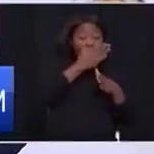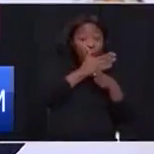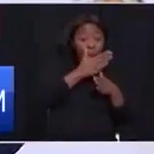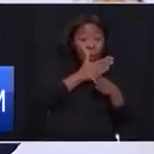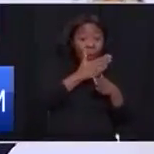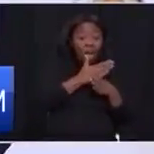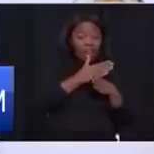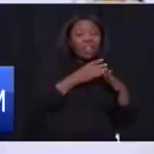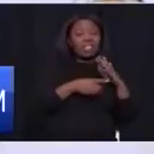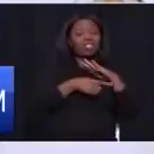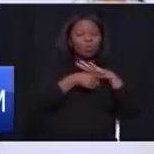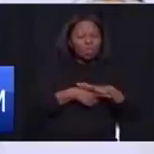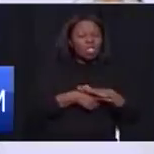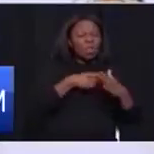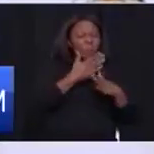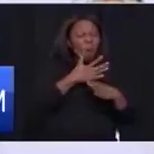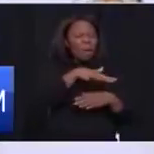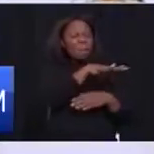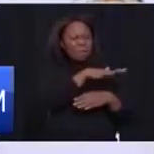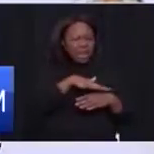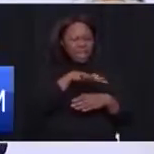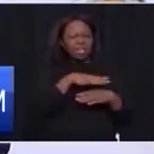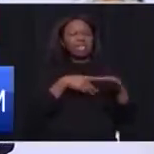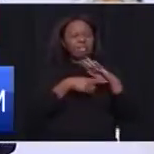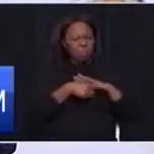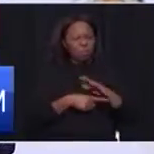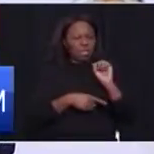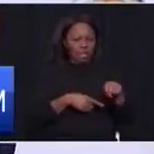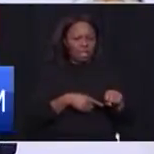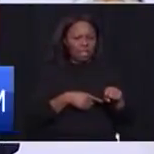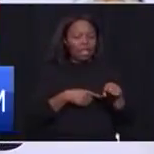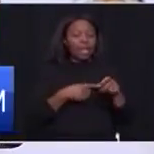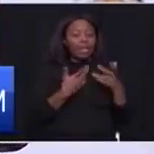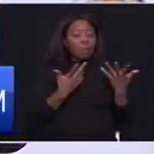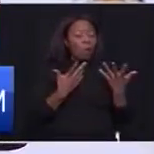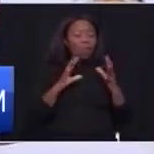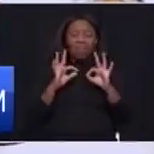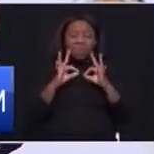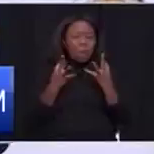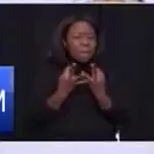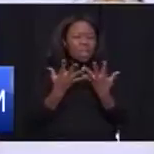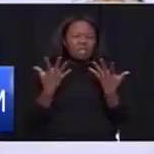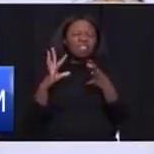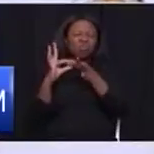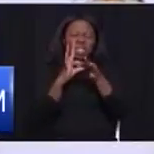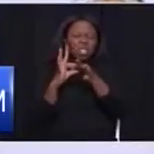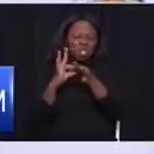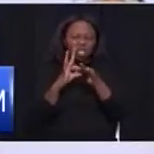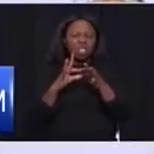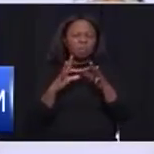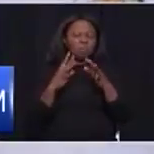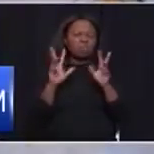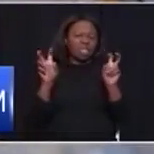result of issues in workplaces and depression as a result of family and relationship related